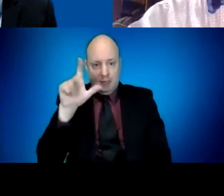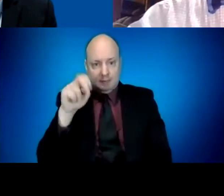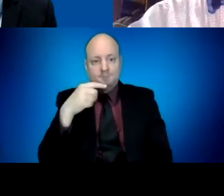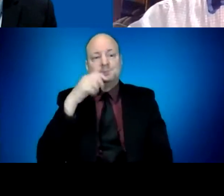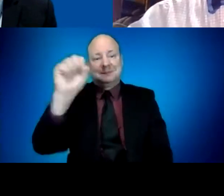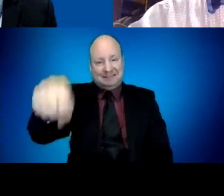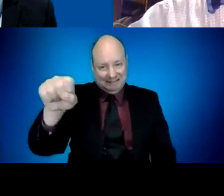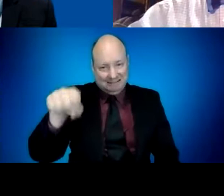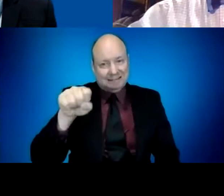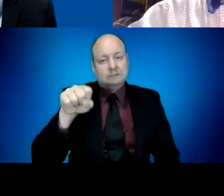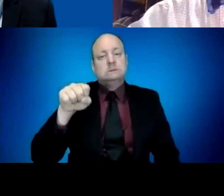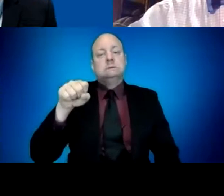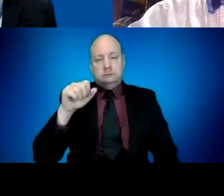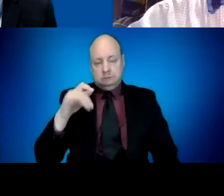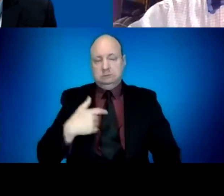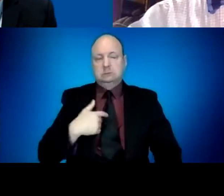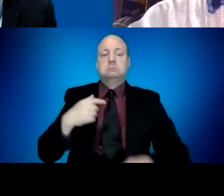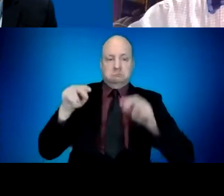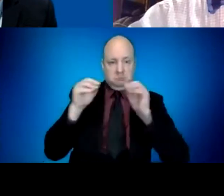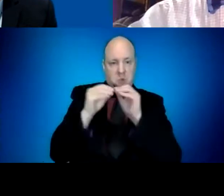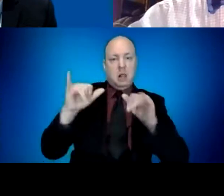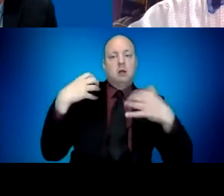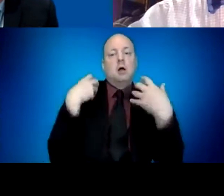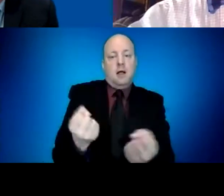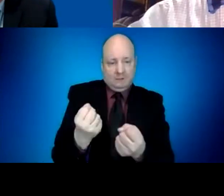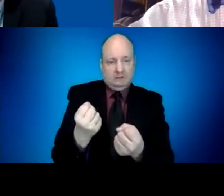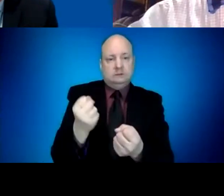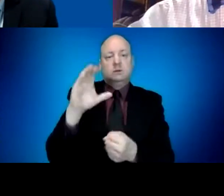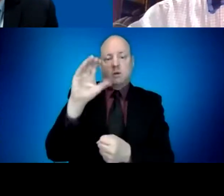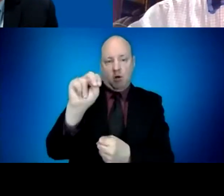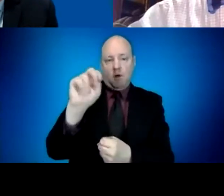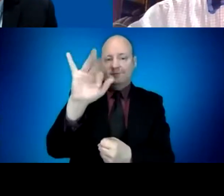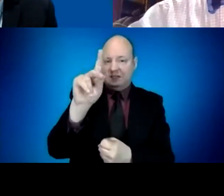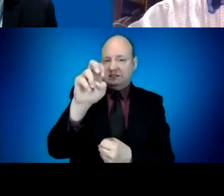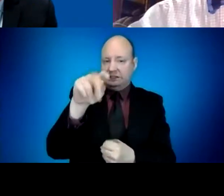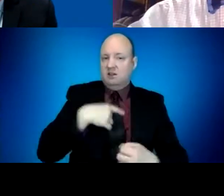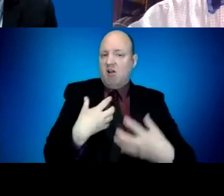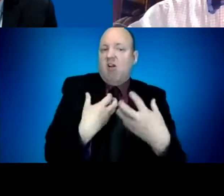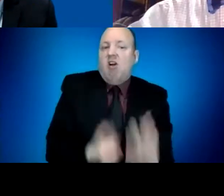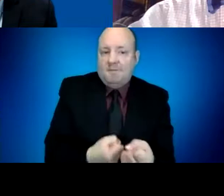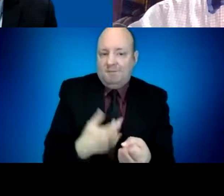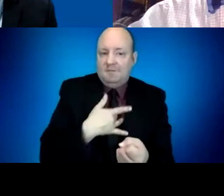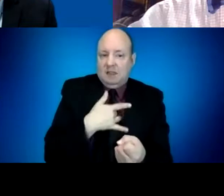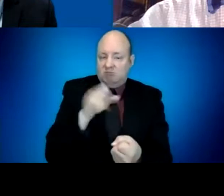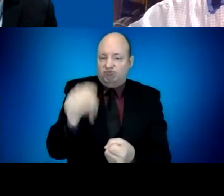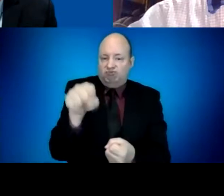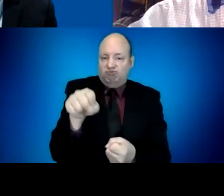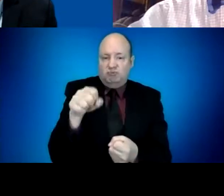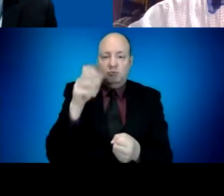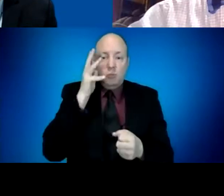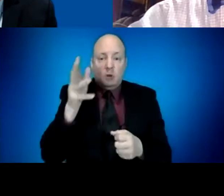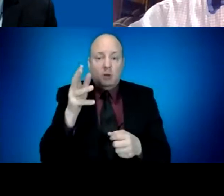vaccinate at the rate necessary to get there. If there are disruptions, then, you know, that'll be an issue if that occurs.